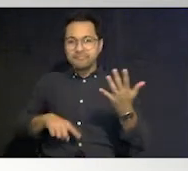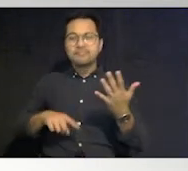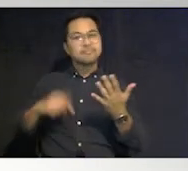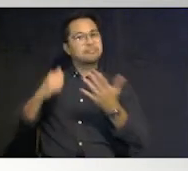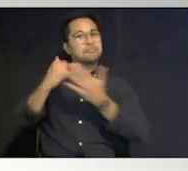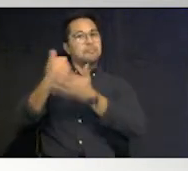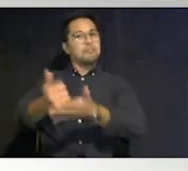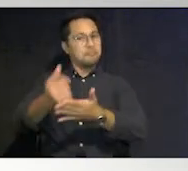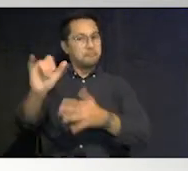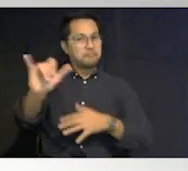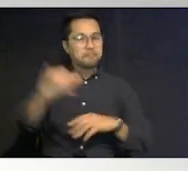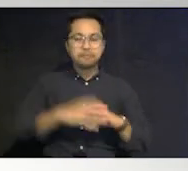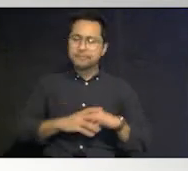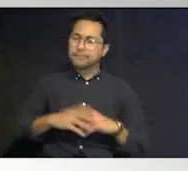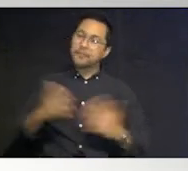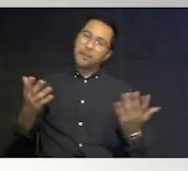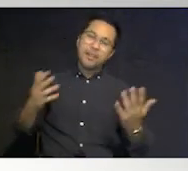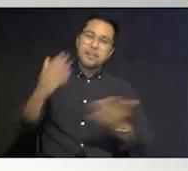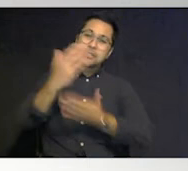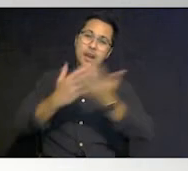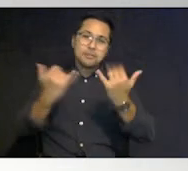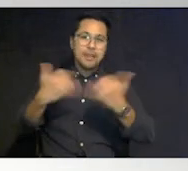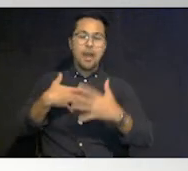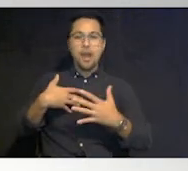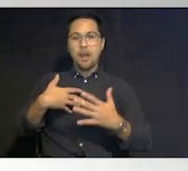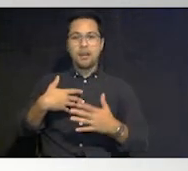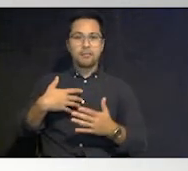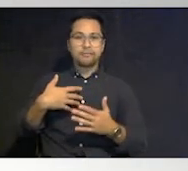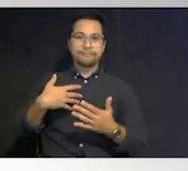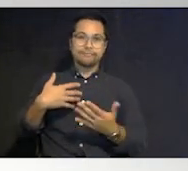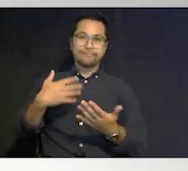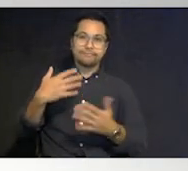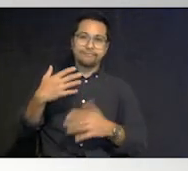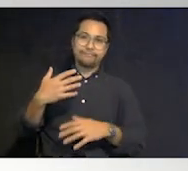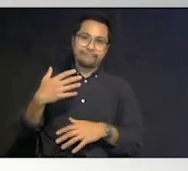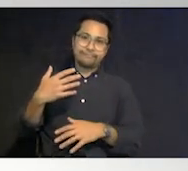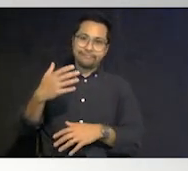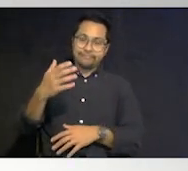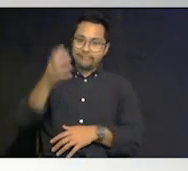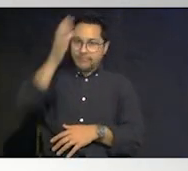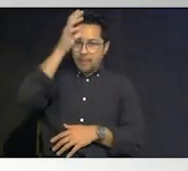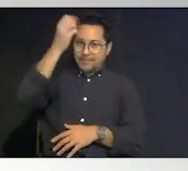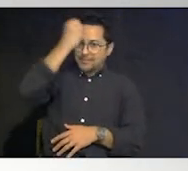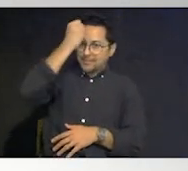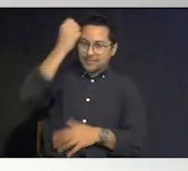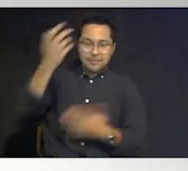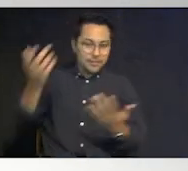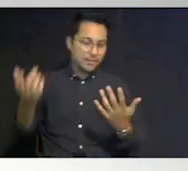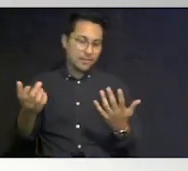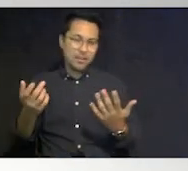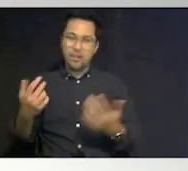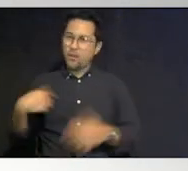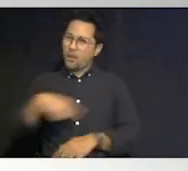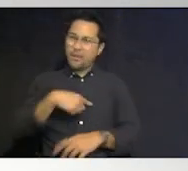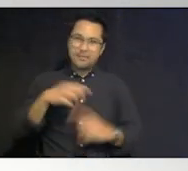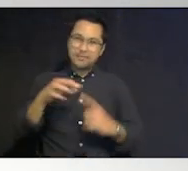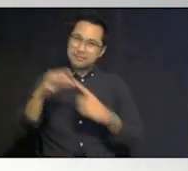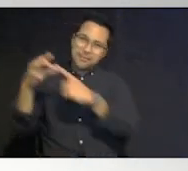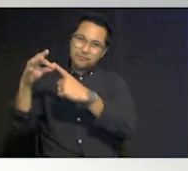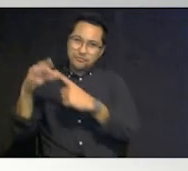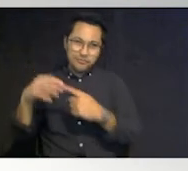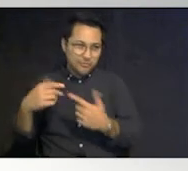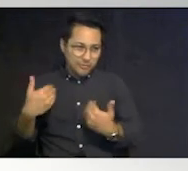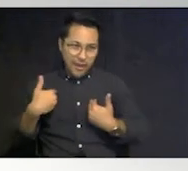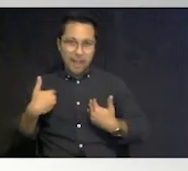very um just common sense cleaning supplies any special items because we're all special we all have special needs of one